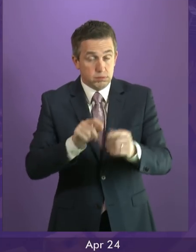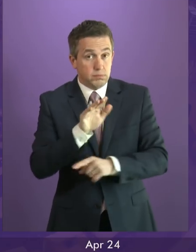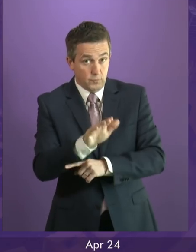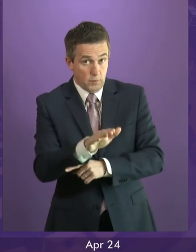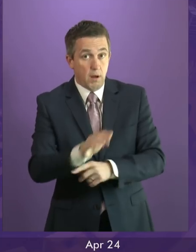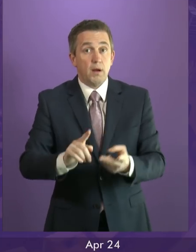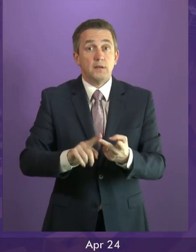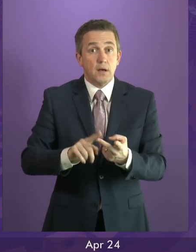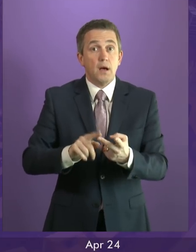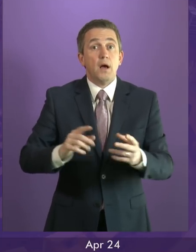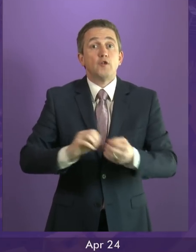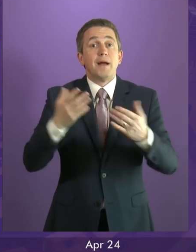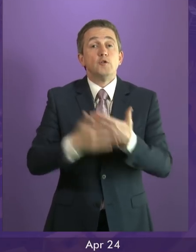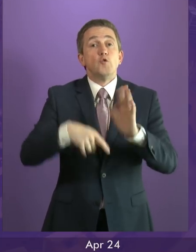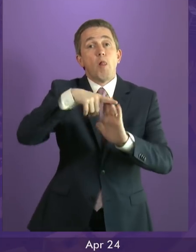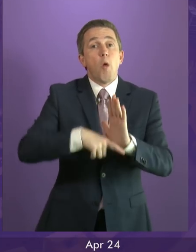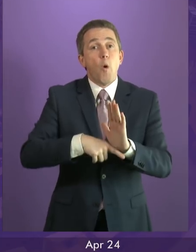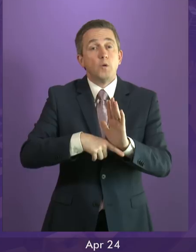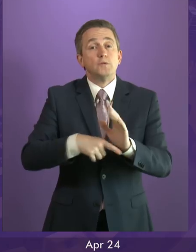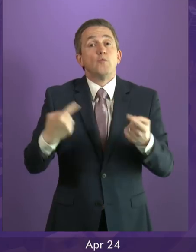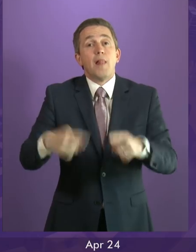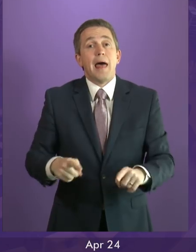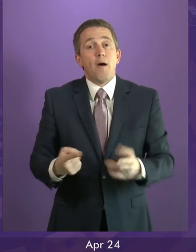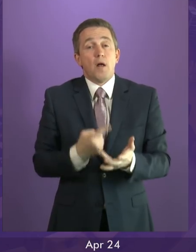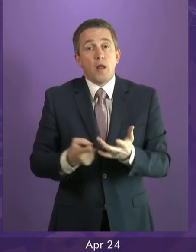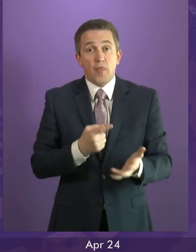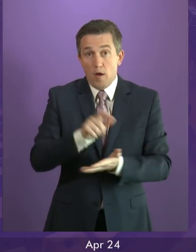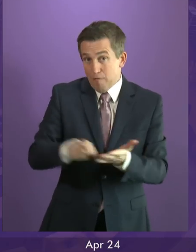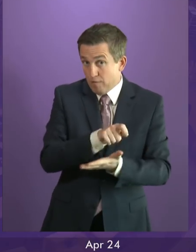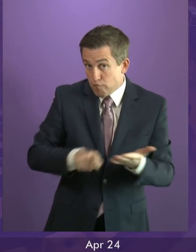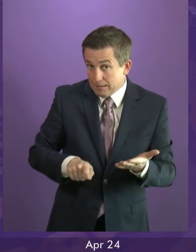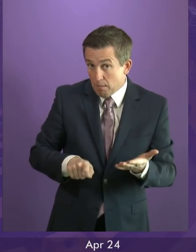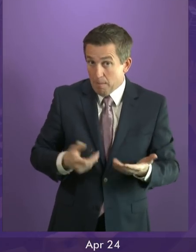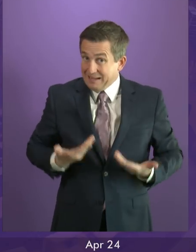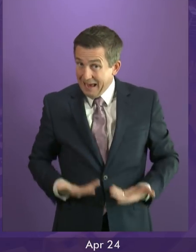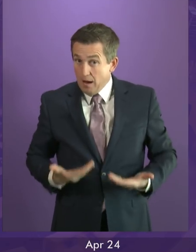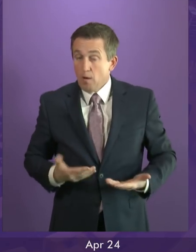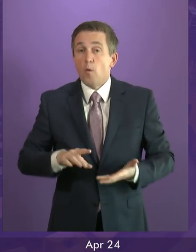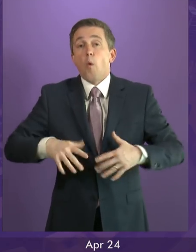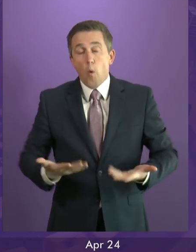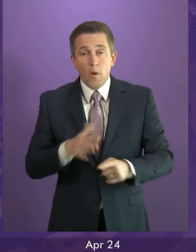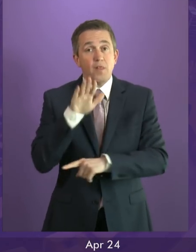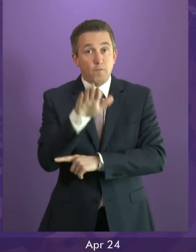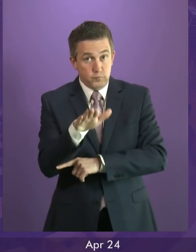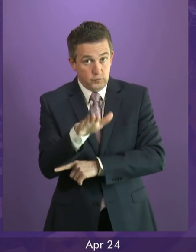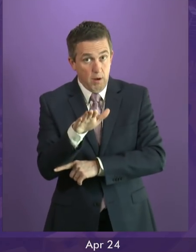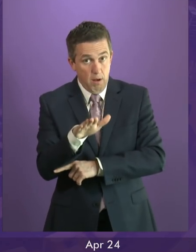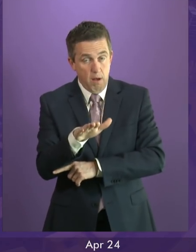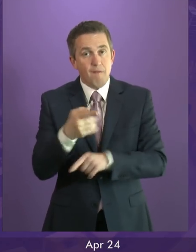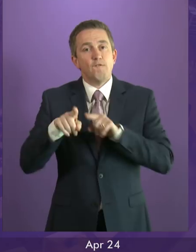We will shortly introduce legislation to set the rules for any referendum that is now or in the future within the competence of the Scottish